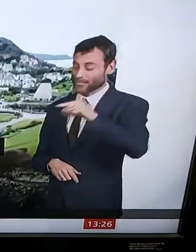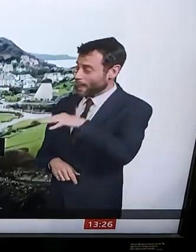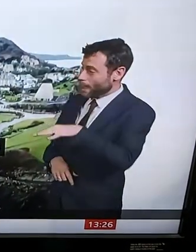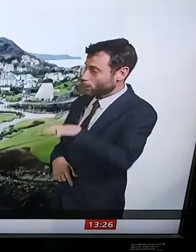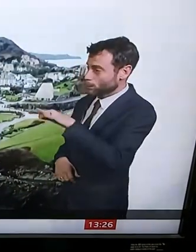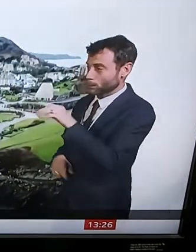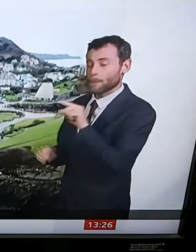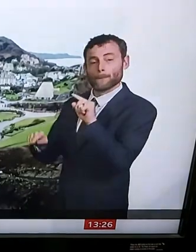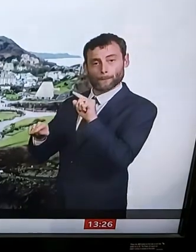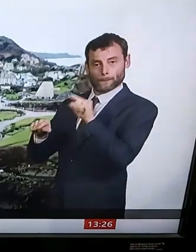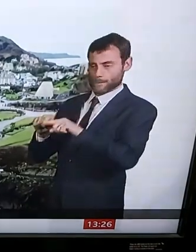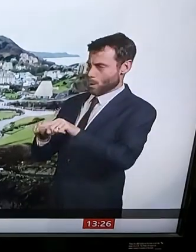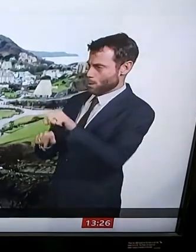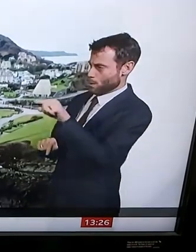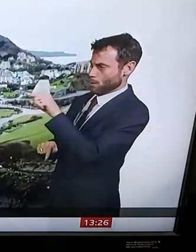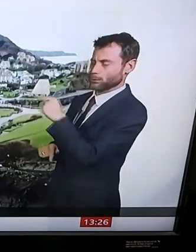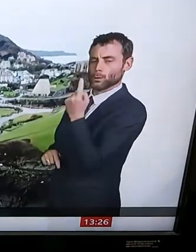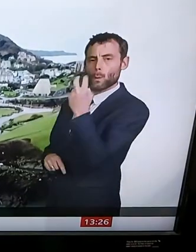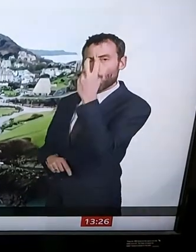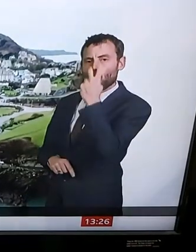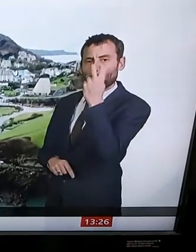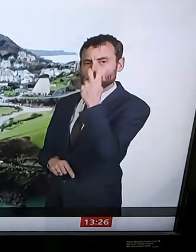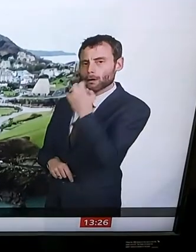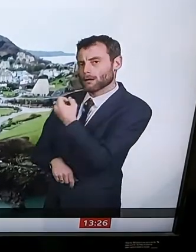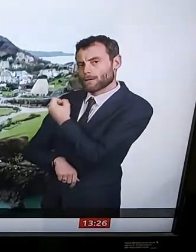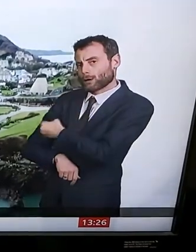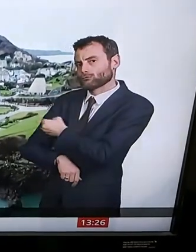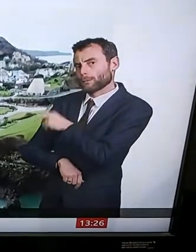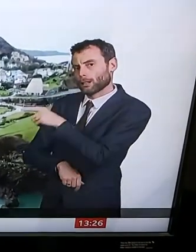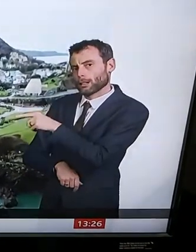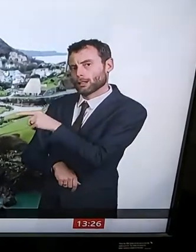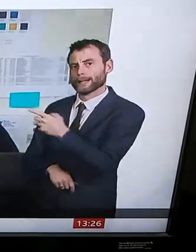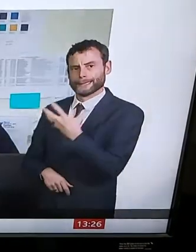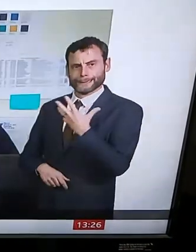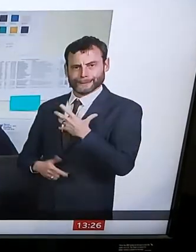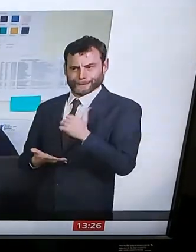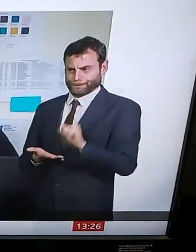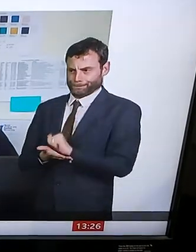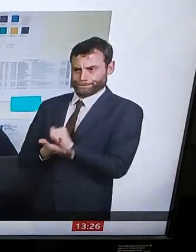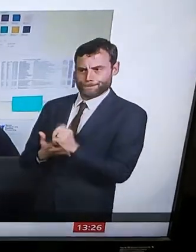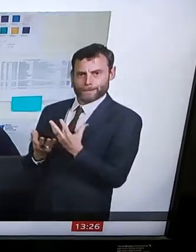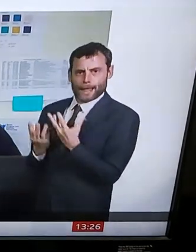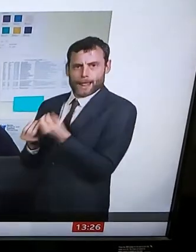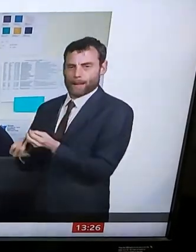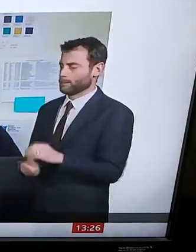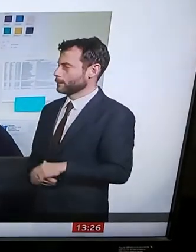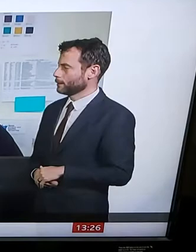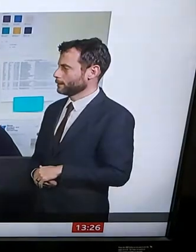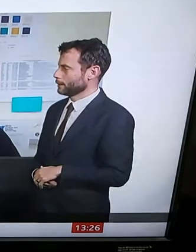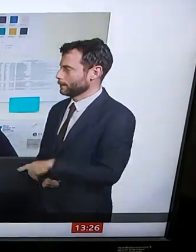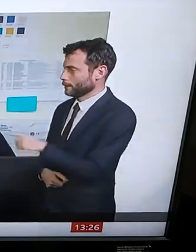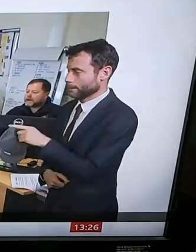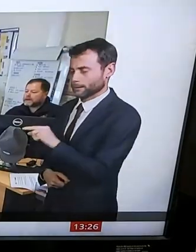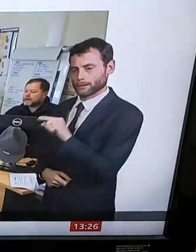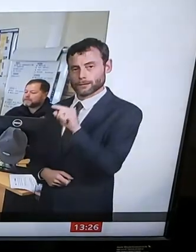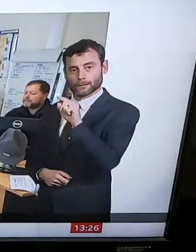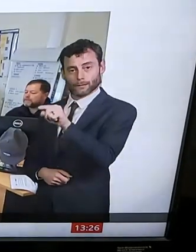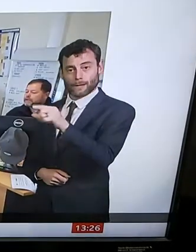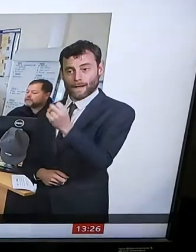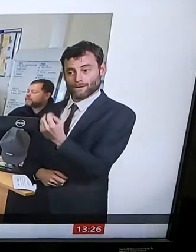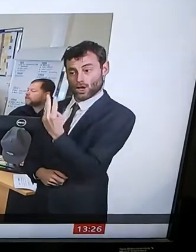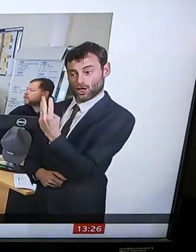vulnerable and will need protection in the weeks ahead. Picklescombe Park. I've got three volunteers.